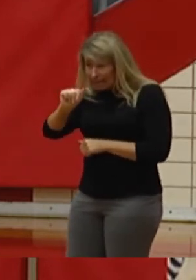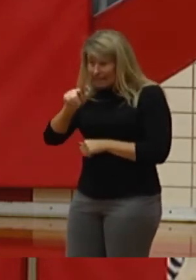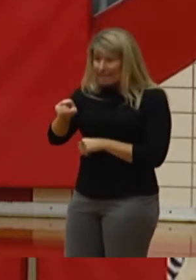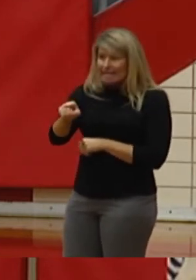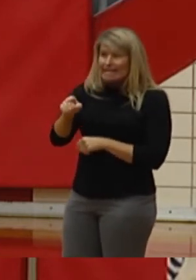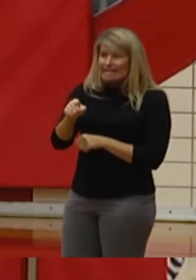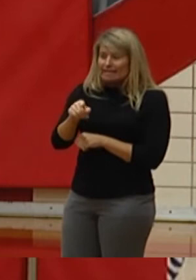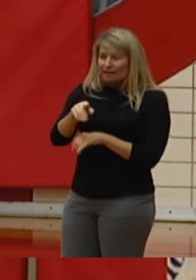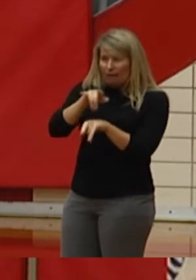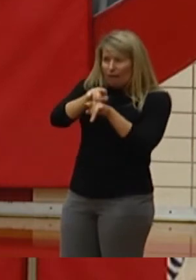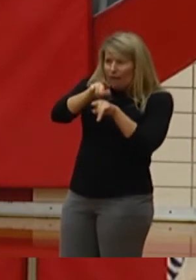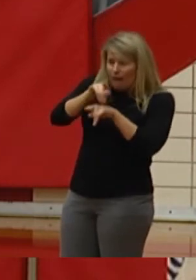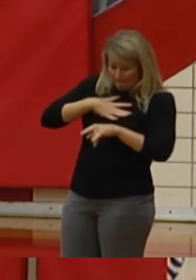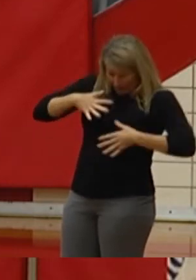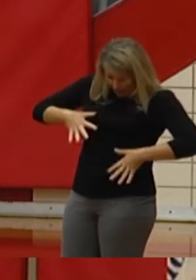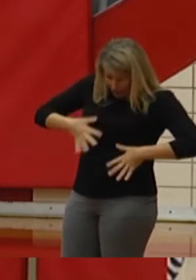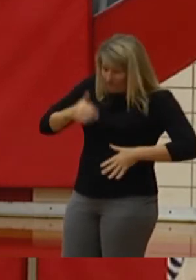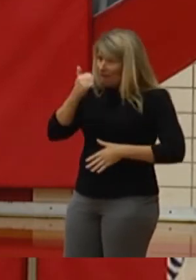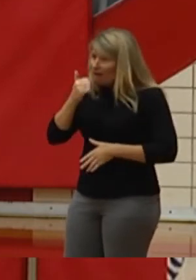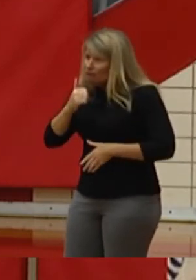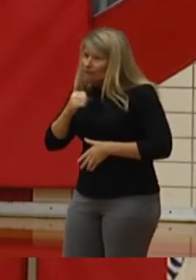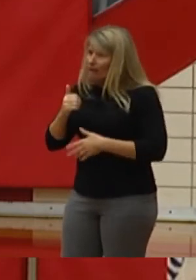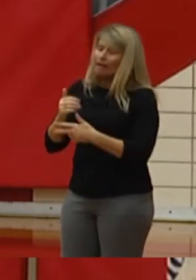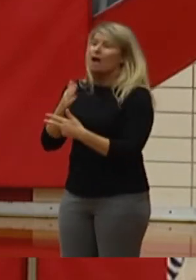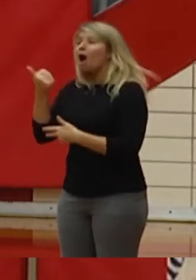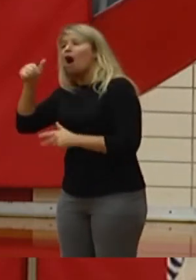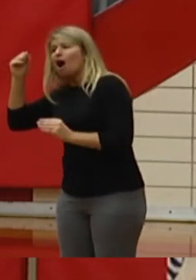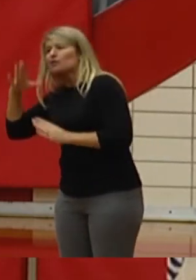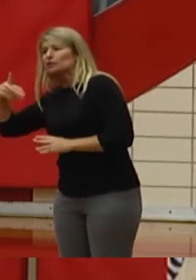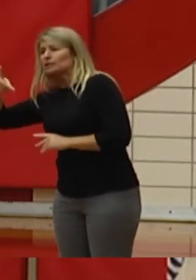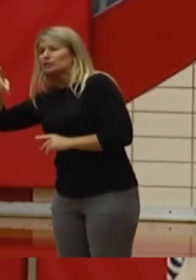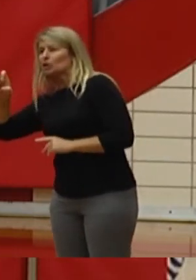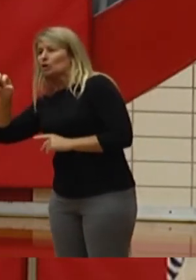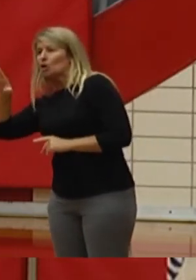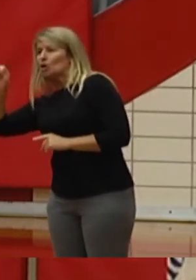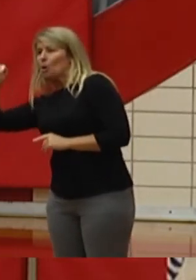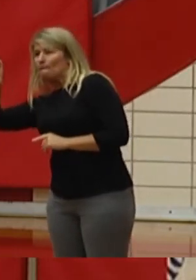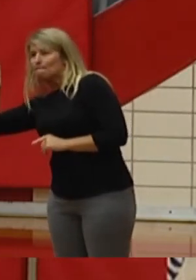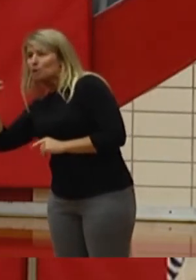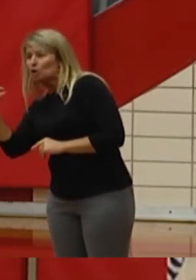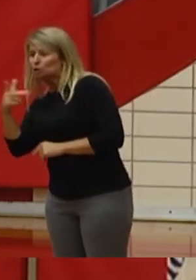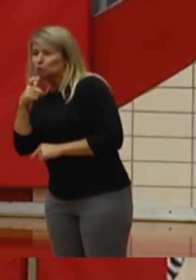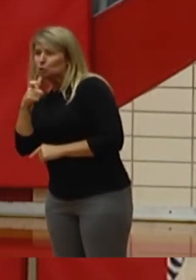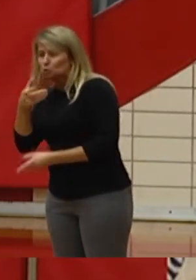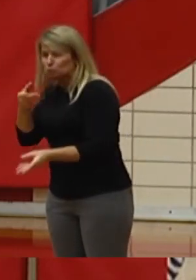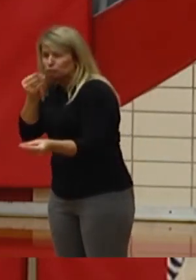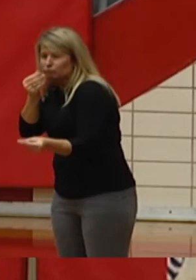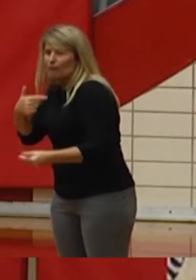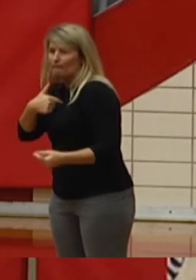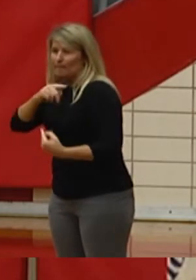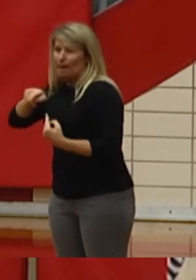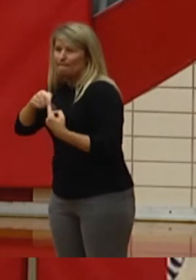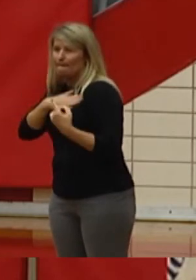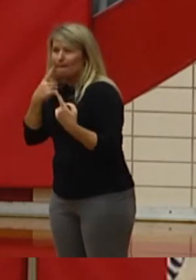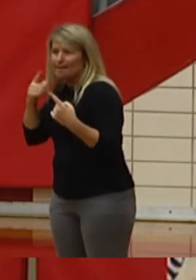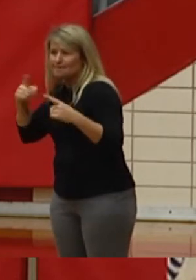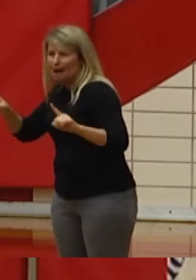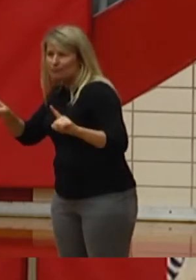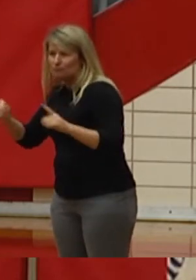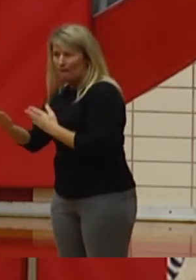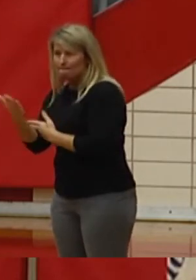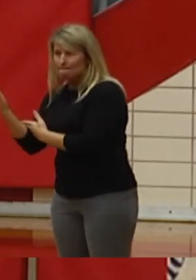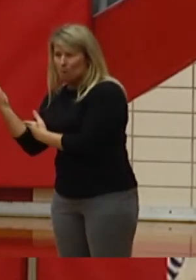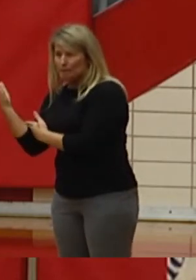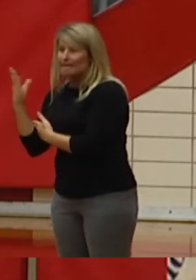outfits on a daily basis, Mr. Perch, who mocked my pronunciations in the morning announcements, and Mr. Rounds, who gave me the